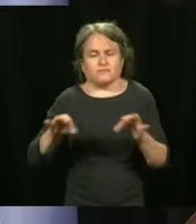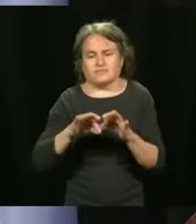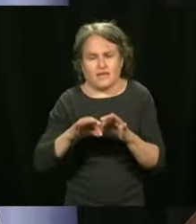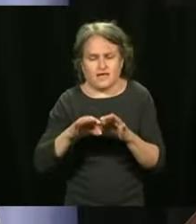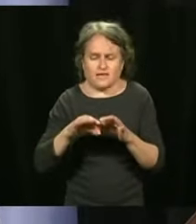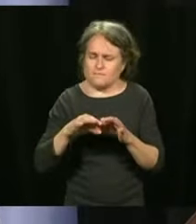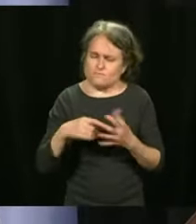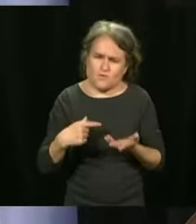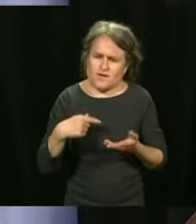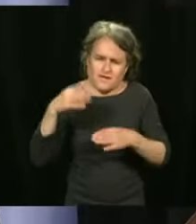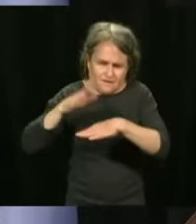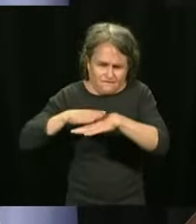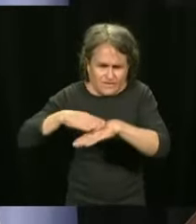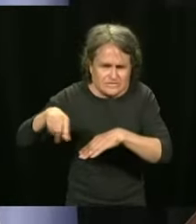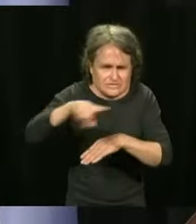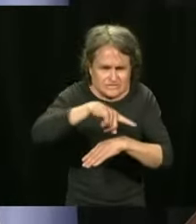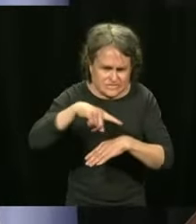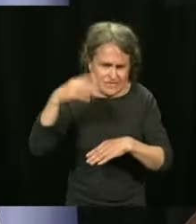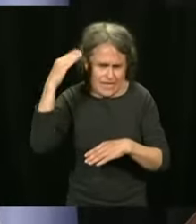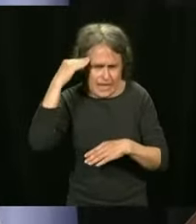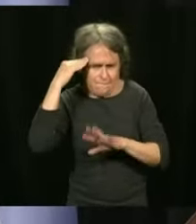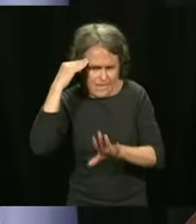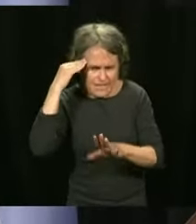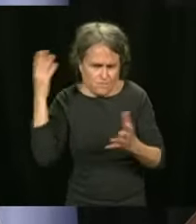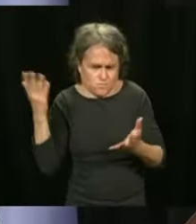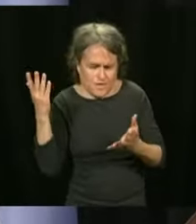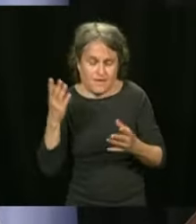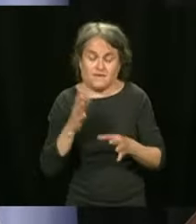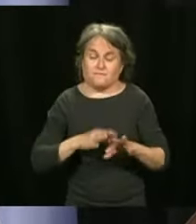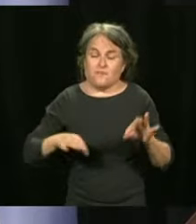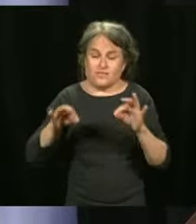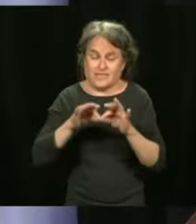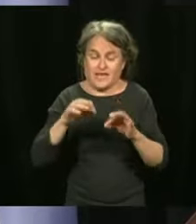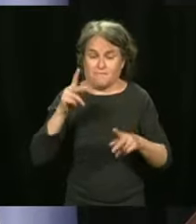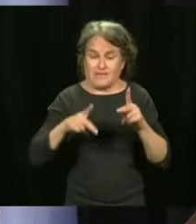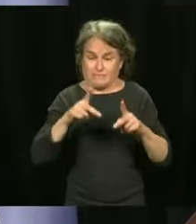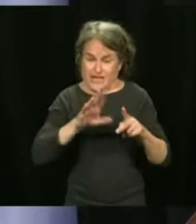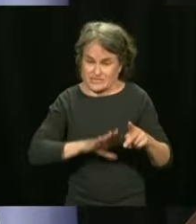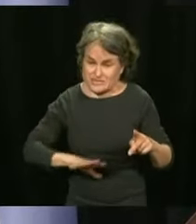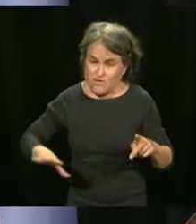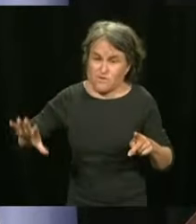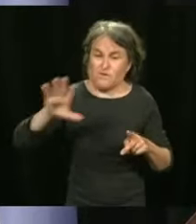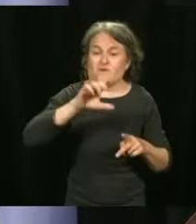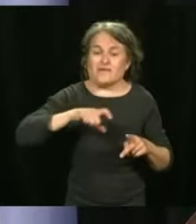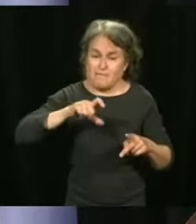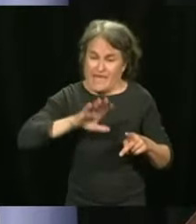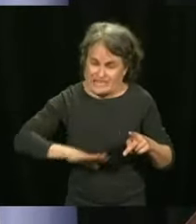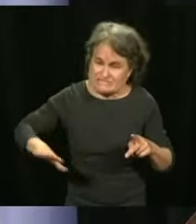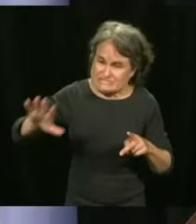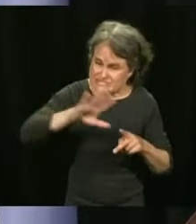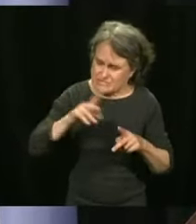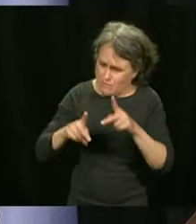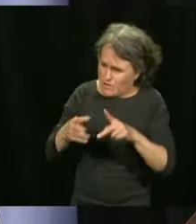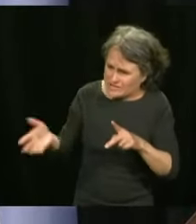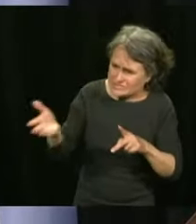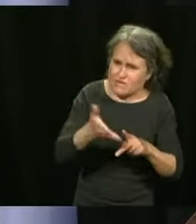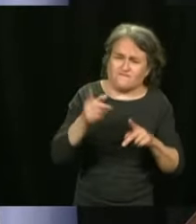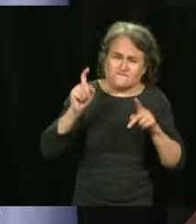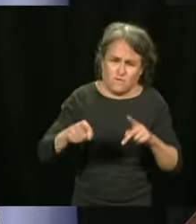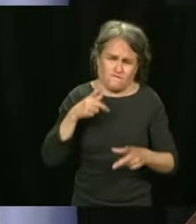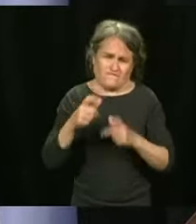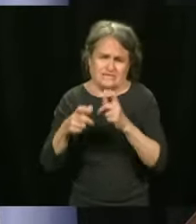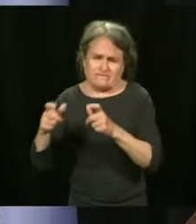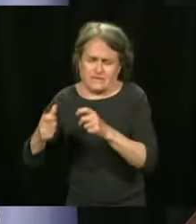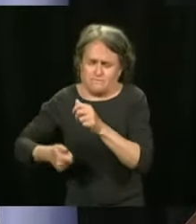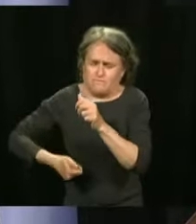to vaccinate as many Quebecers as possible as quickly as possible. Since last week, appointments have been opened to